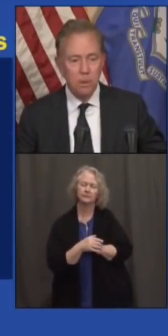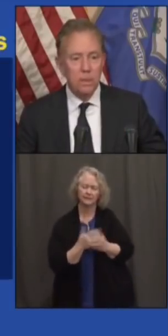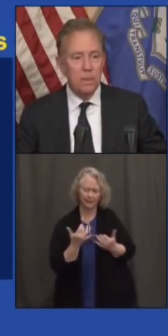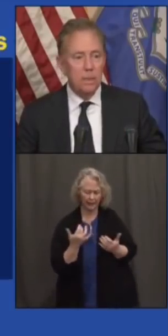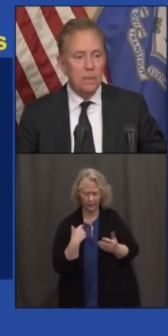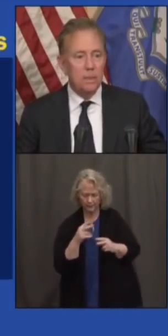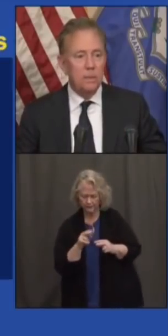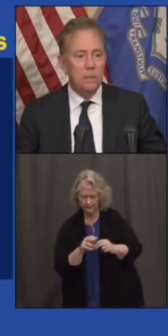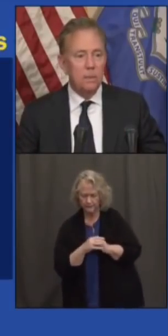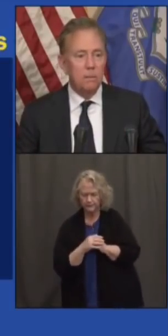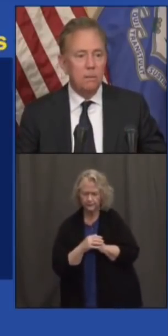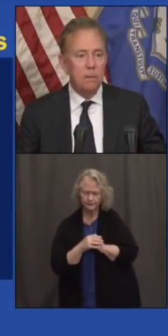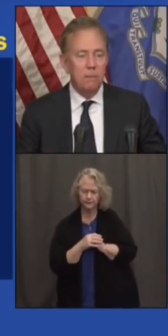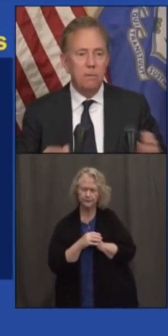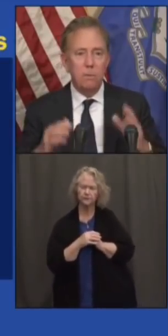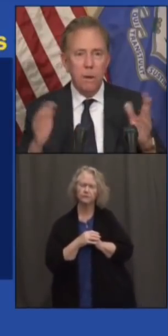here?